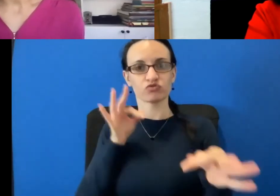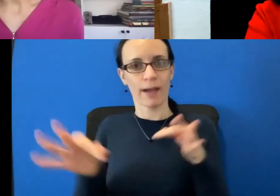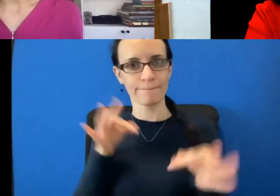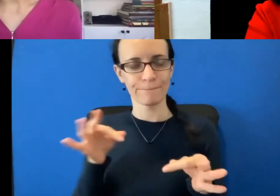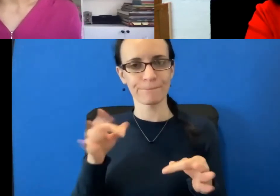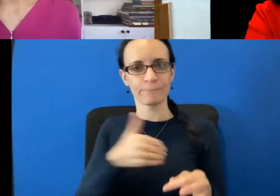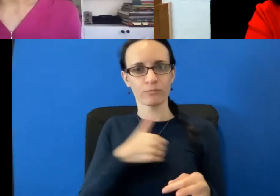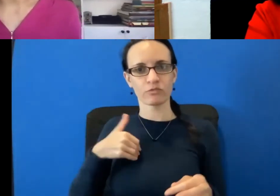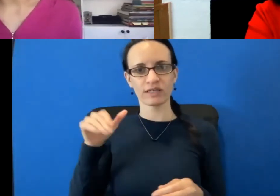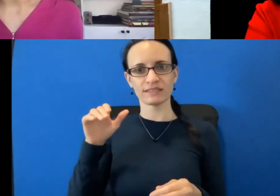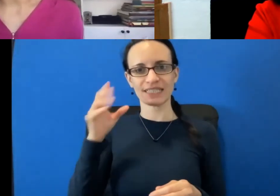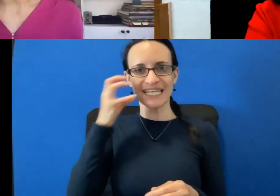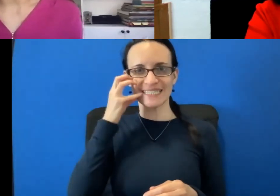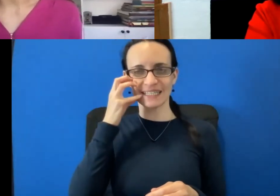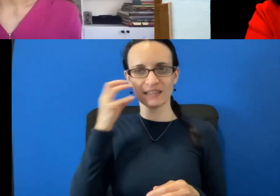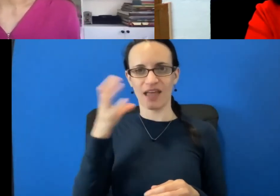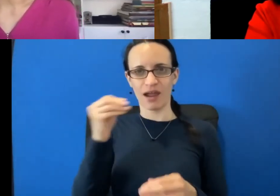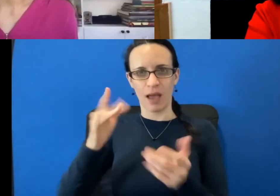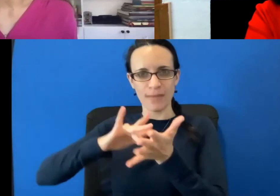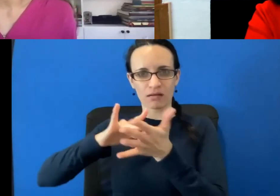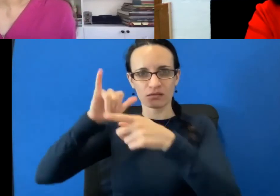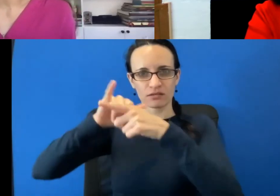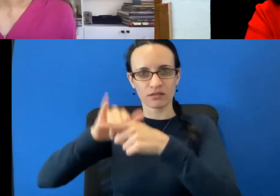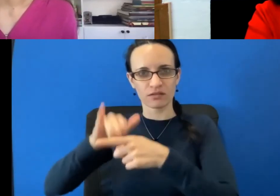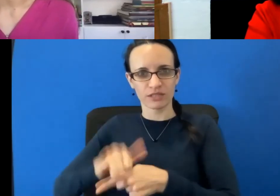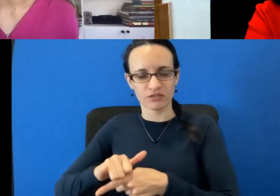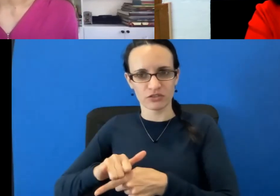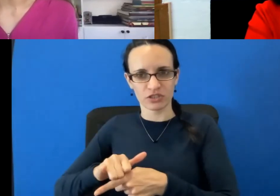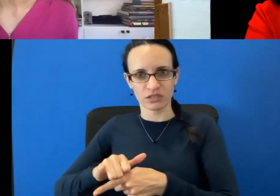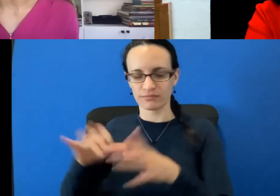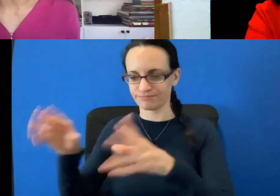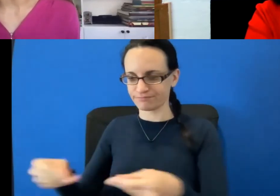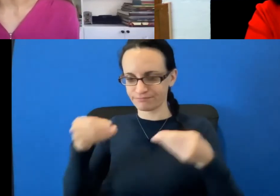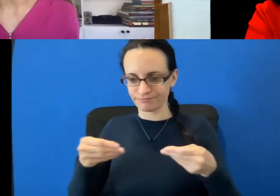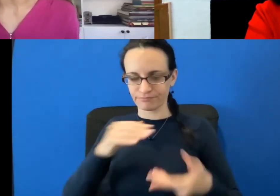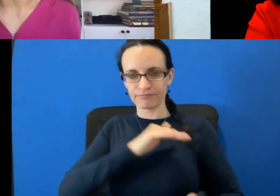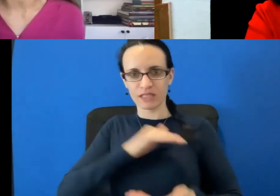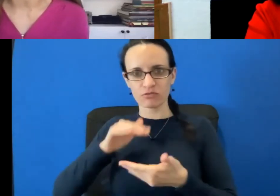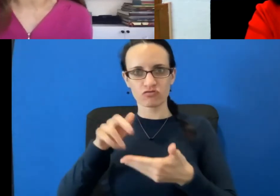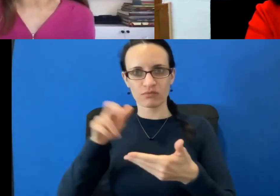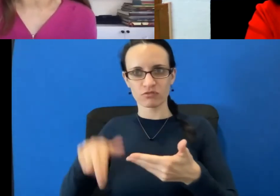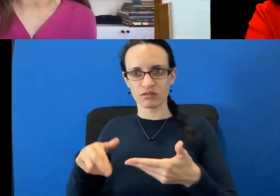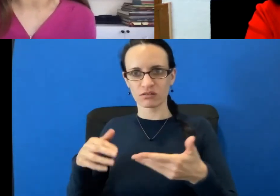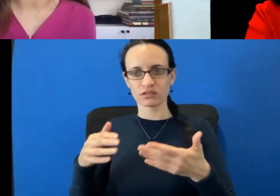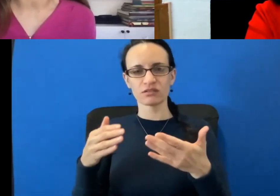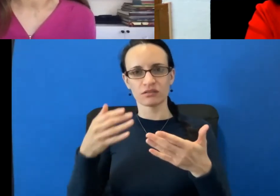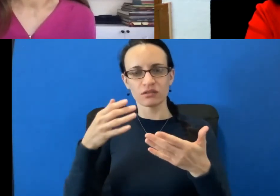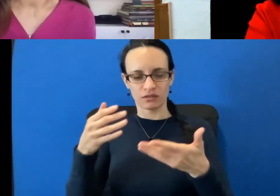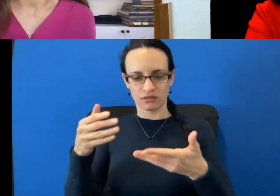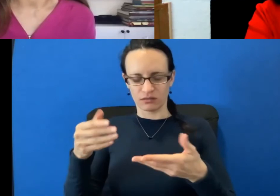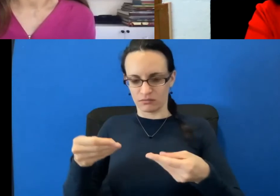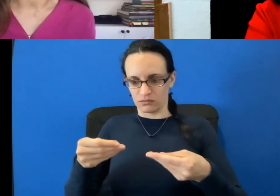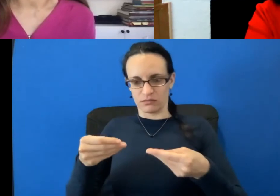more medical jargon in relation to their breast density when they get their mammogram reports? If you could break it down by percentage, I think that would be really